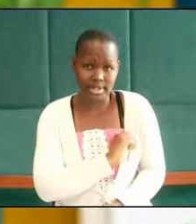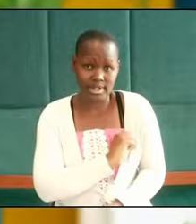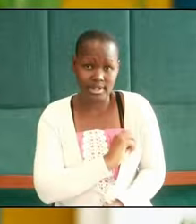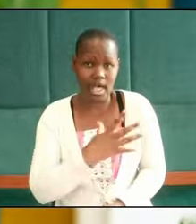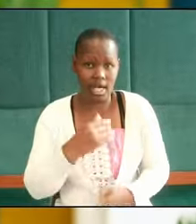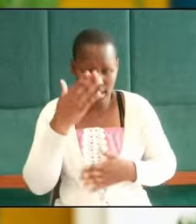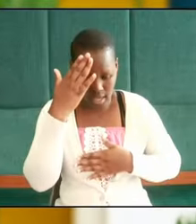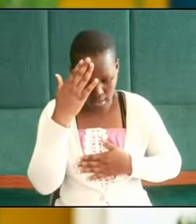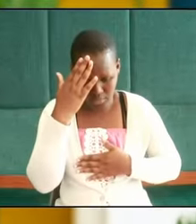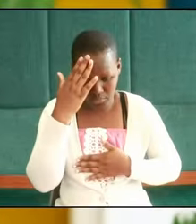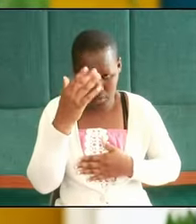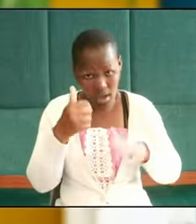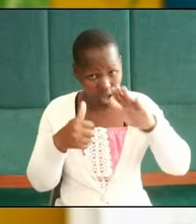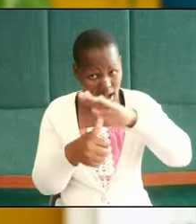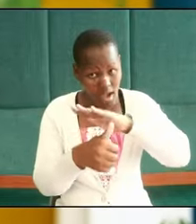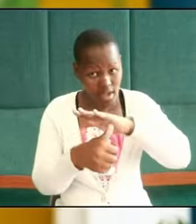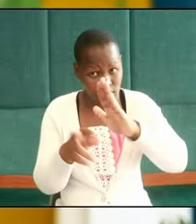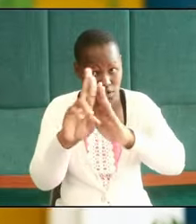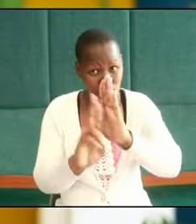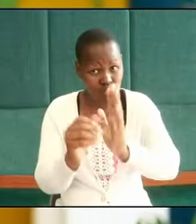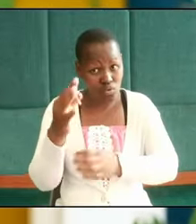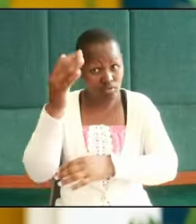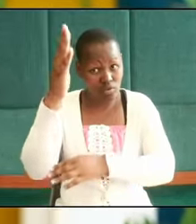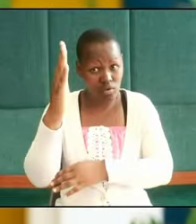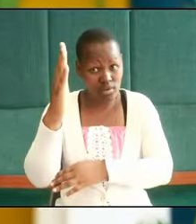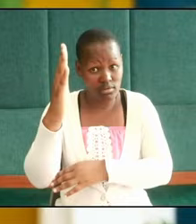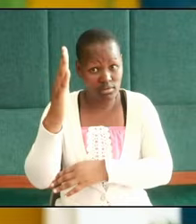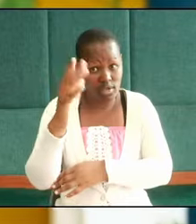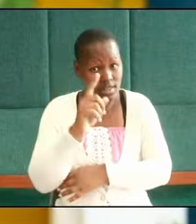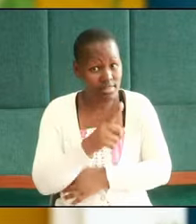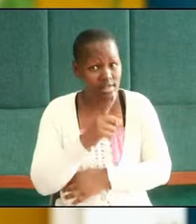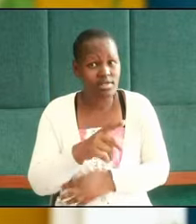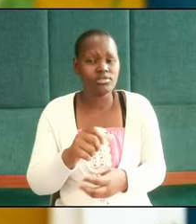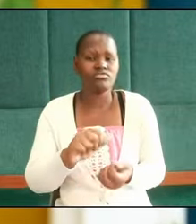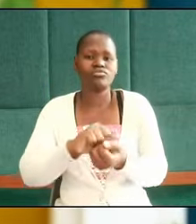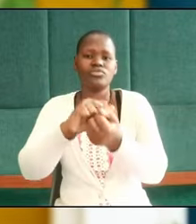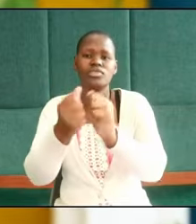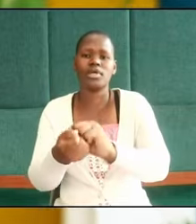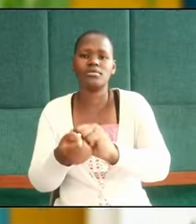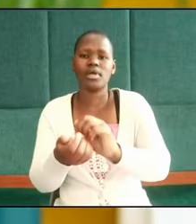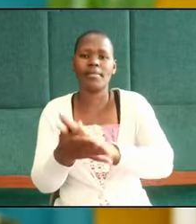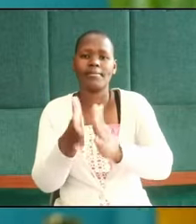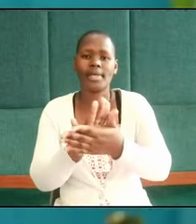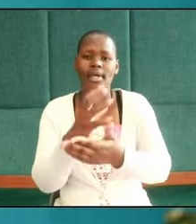humble under the rule of God this may turn to be a curse